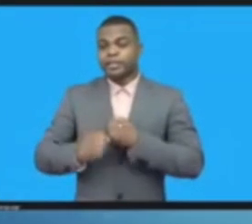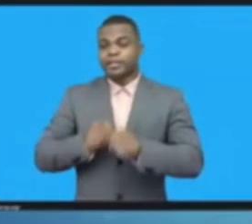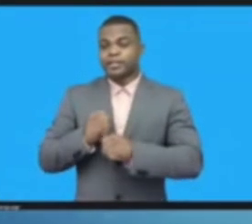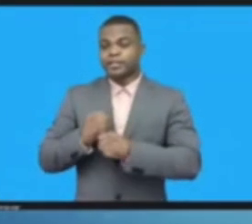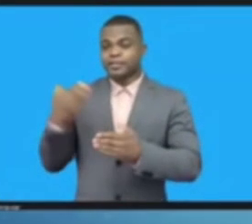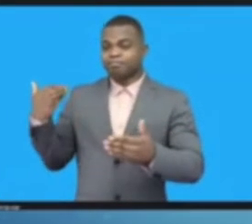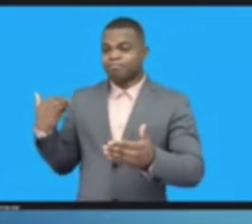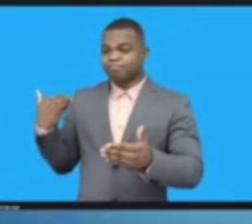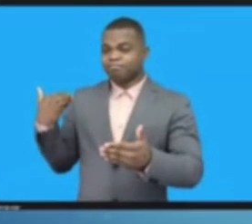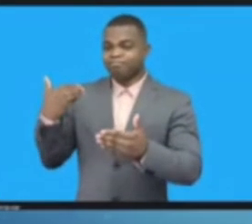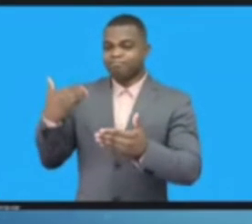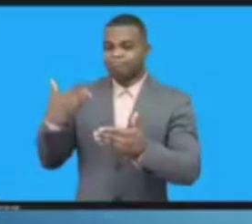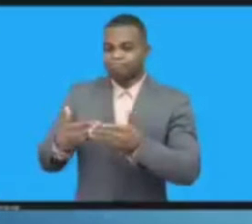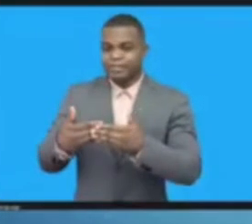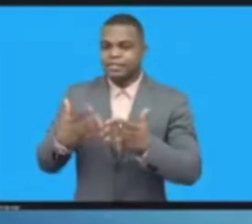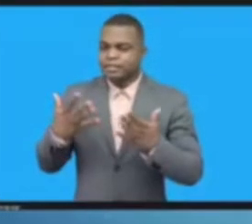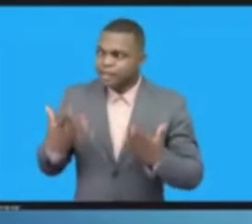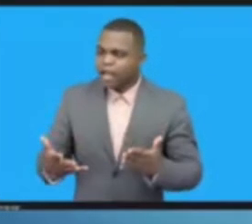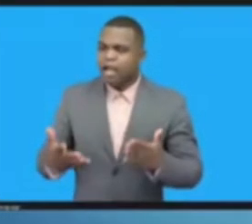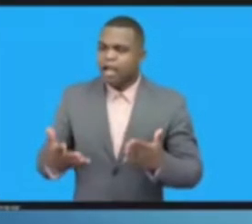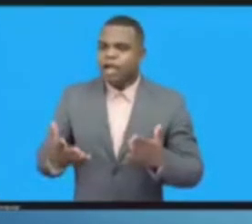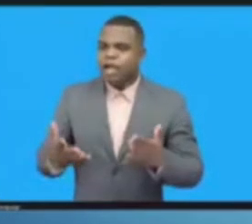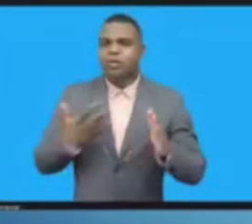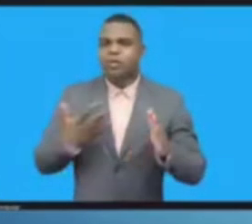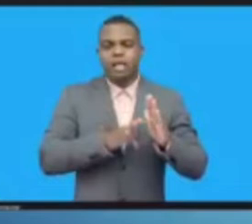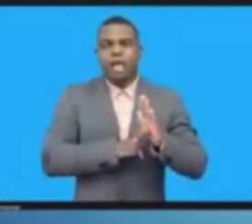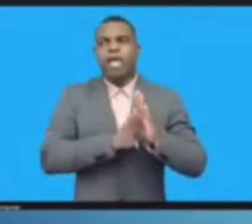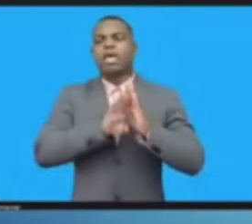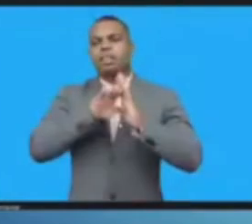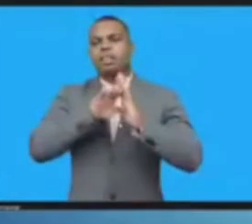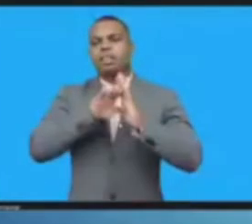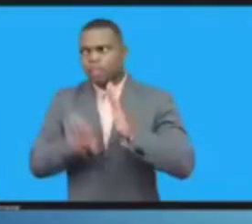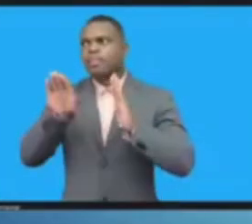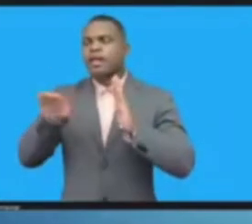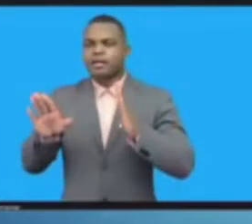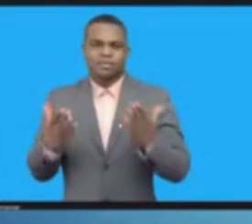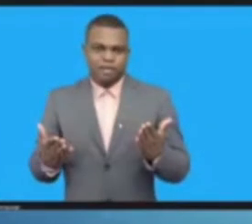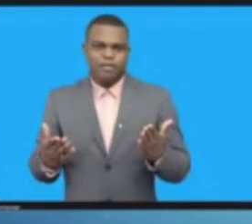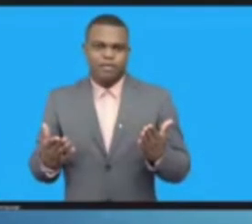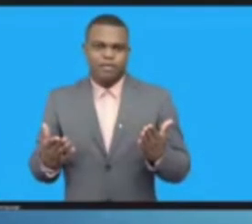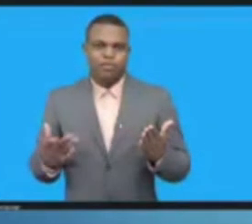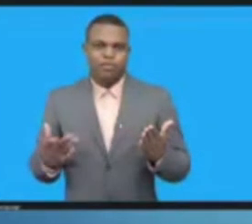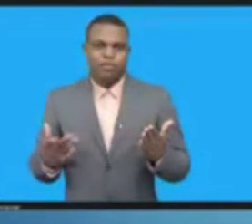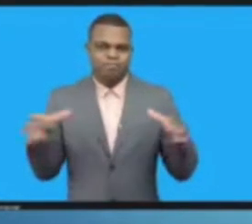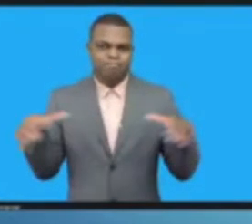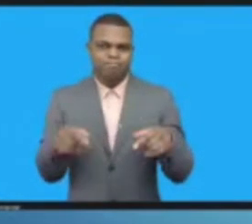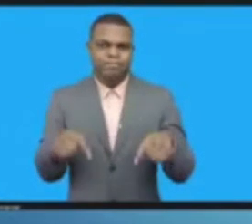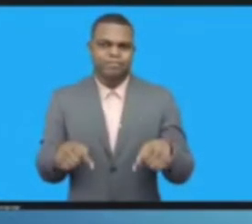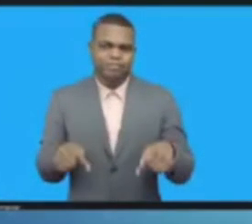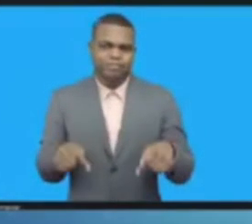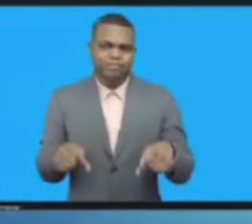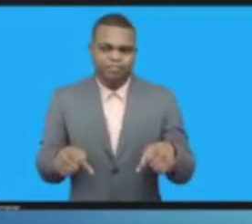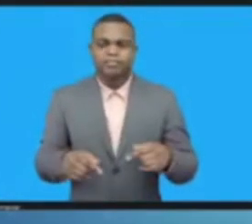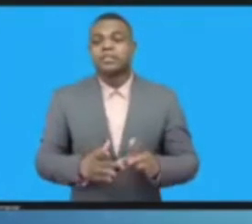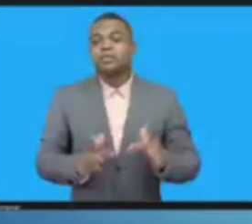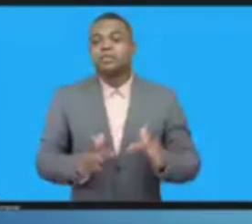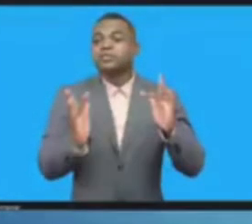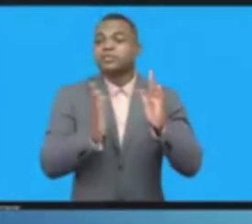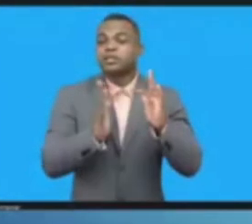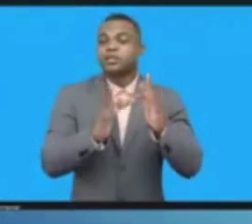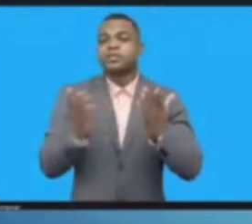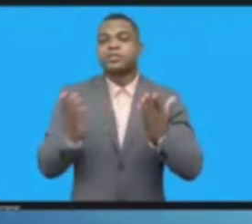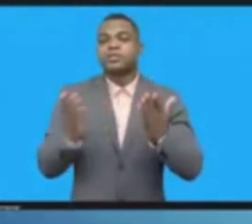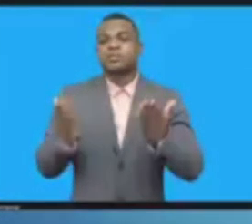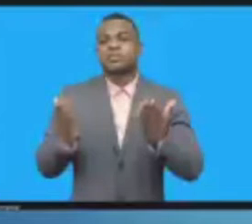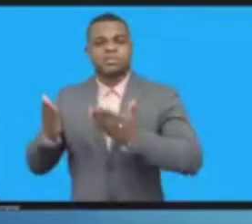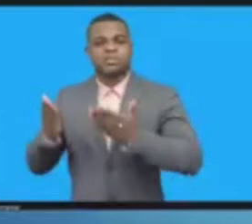collectively through digital cooperation are now, in turn, reshaping our world. We